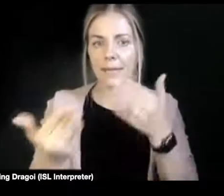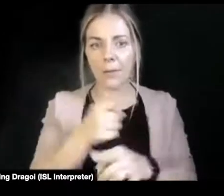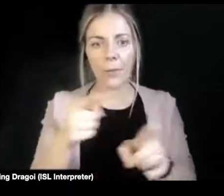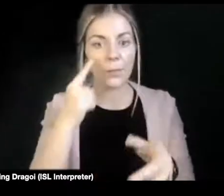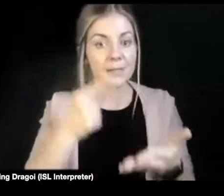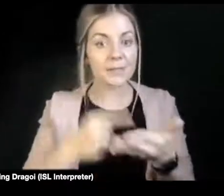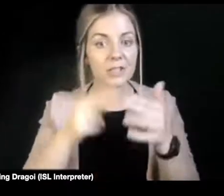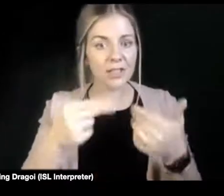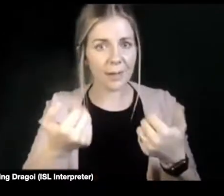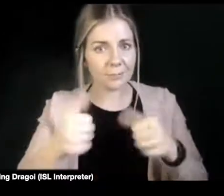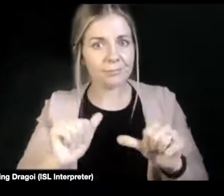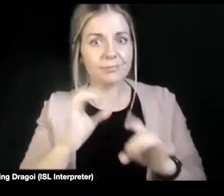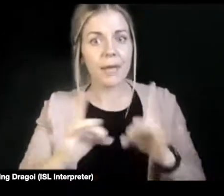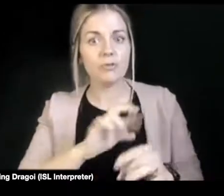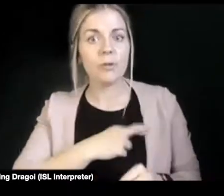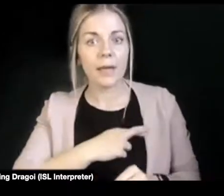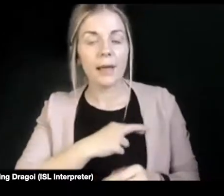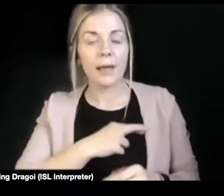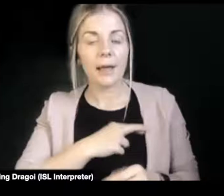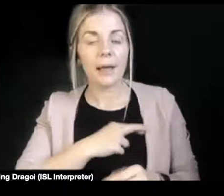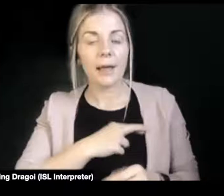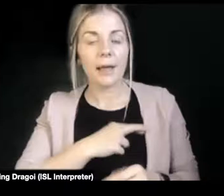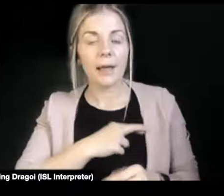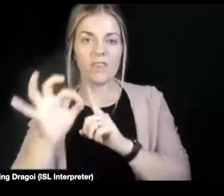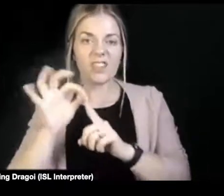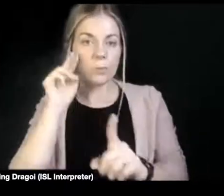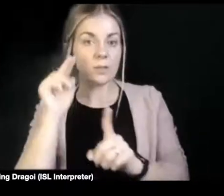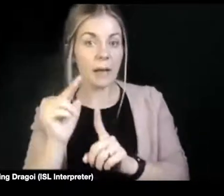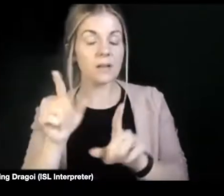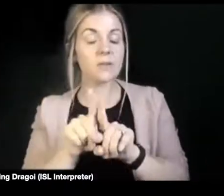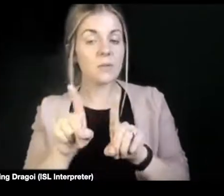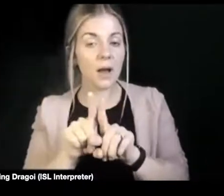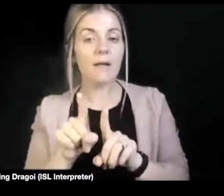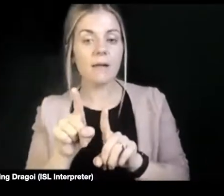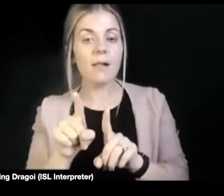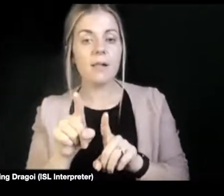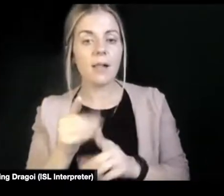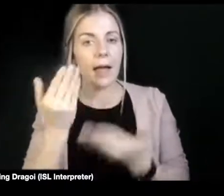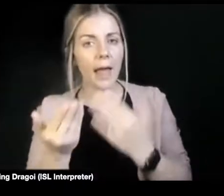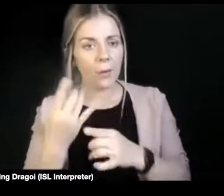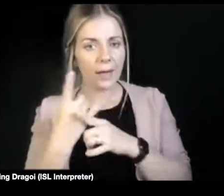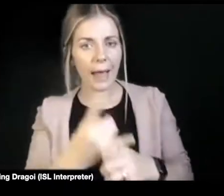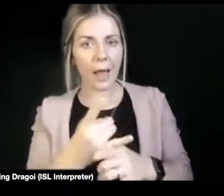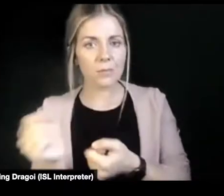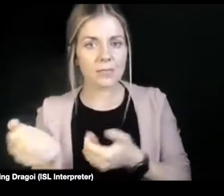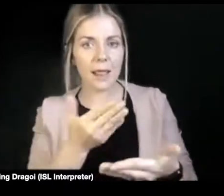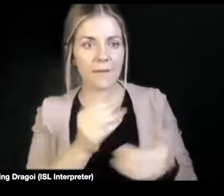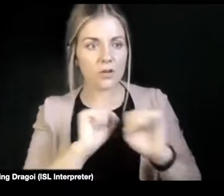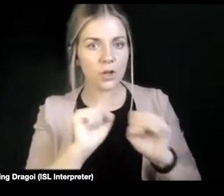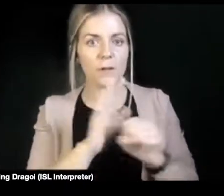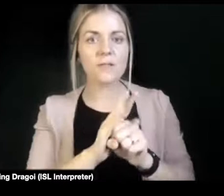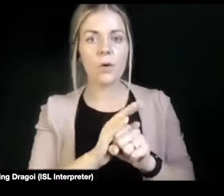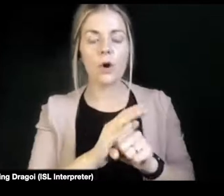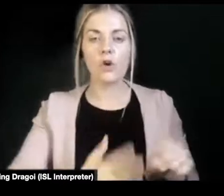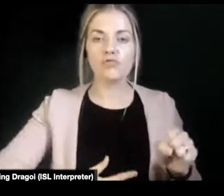And from the professional's perspective then, how they can help to deliver services around reproductive justice.